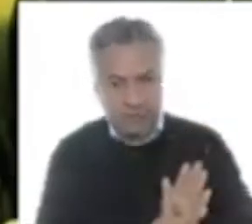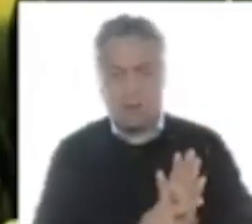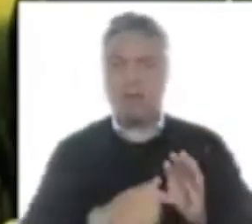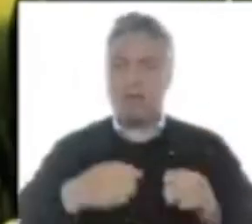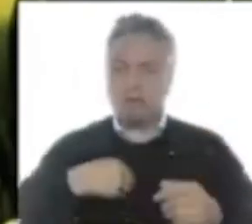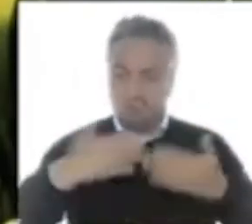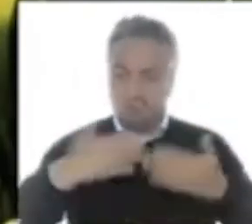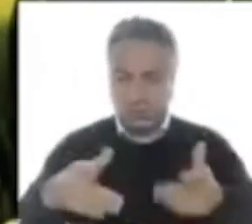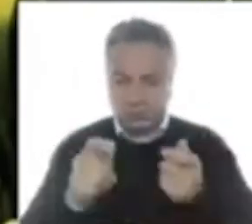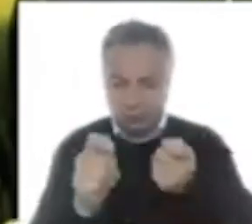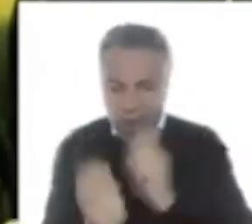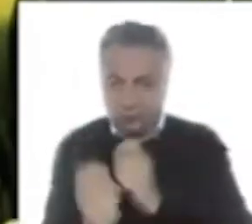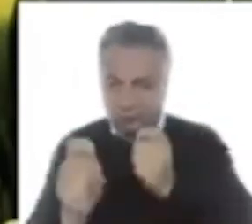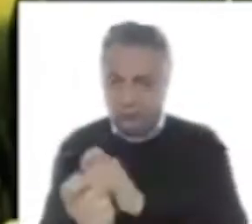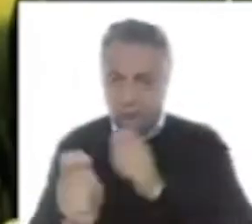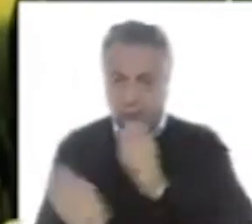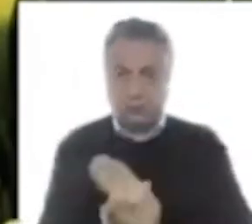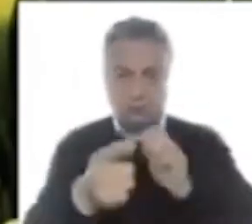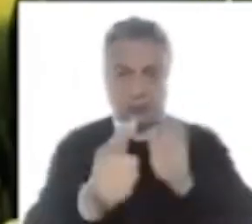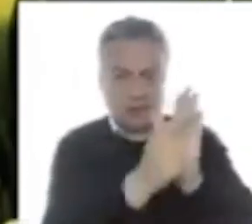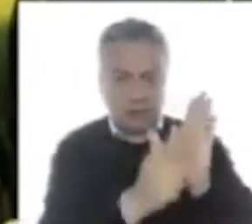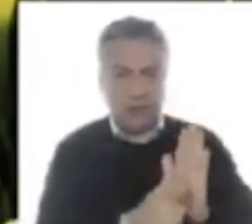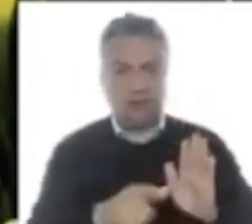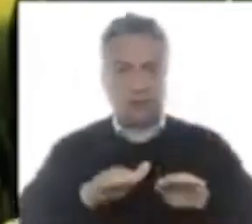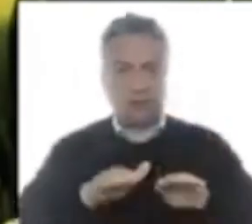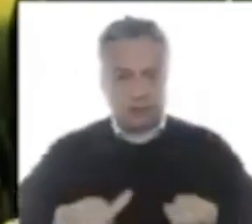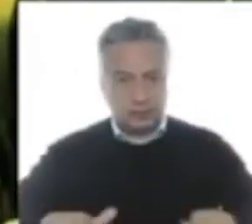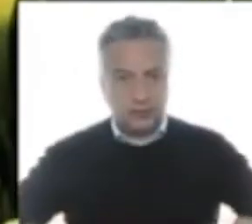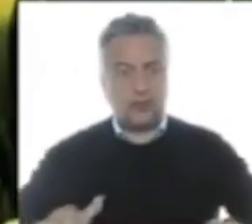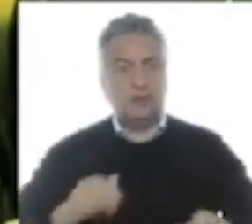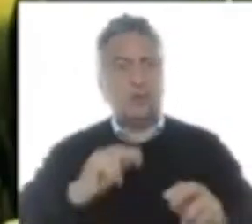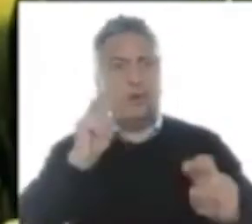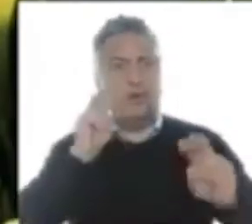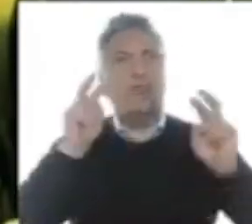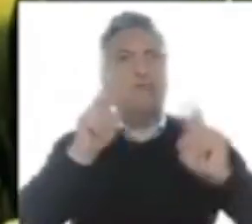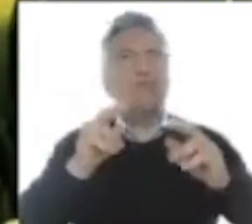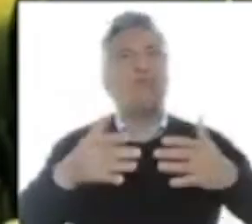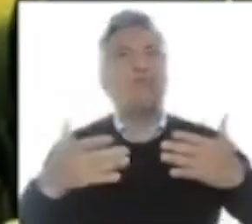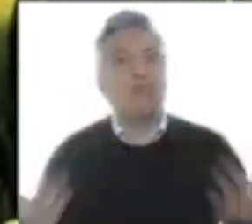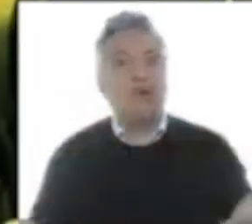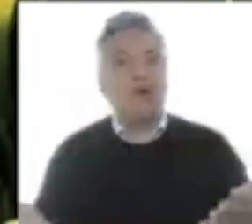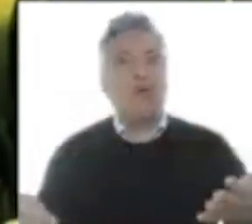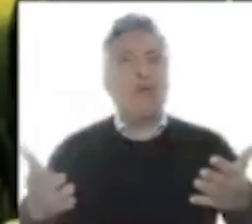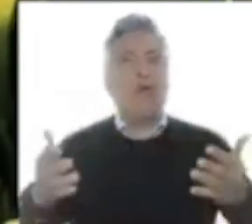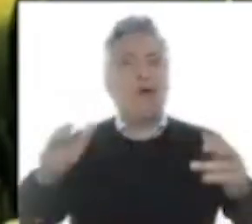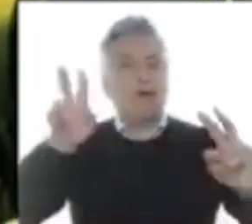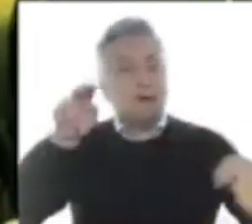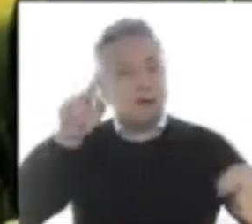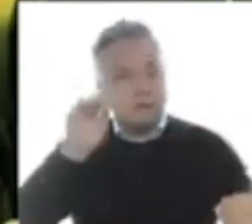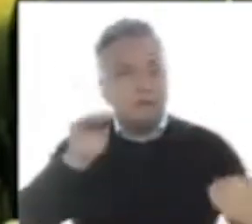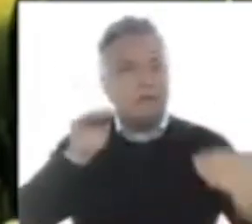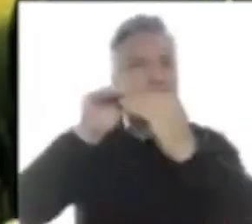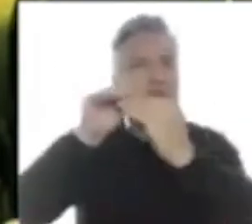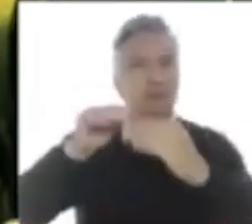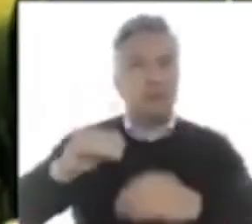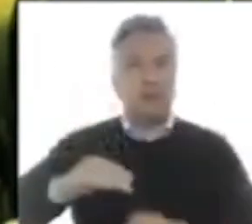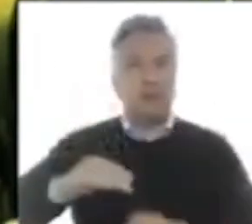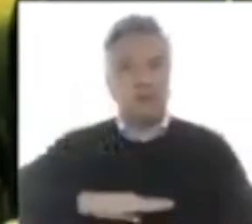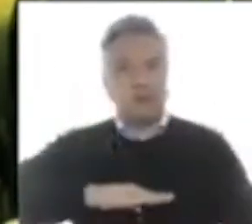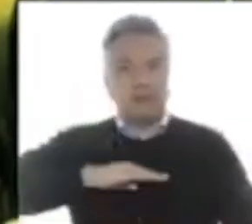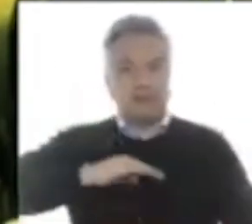we're looking at legislation as it relates to the elderly legislation as it relates to persons with disabilities we are also